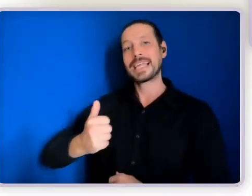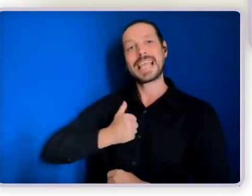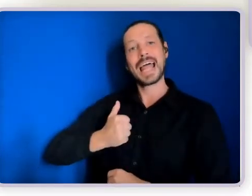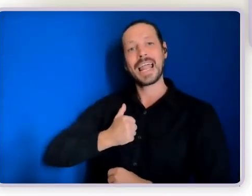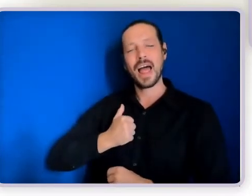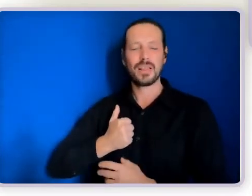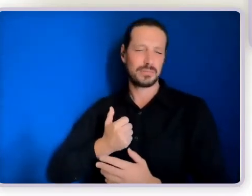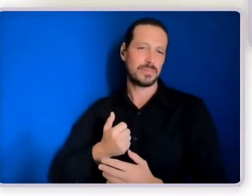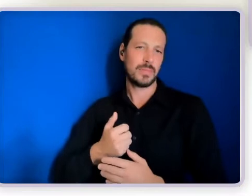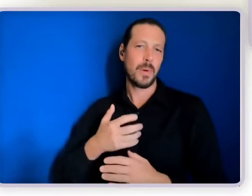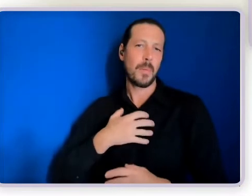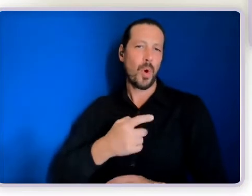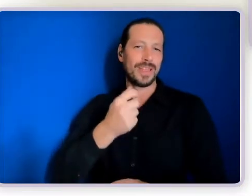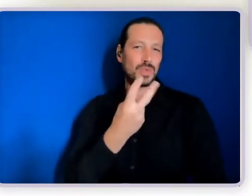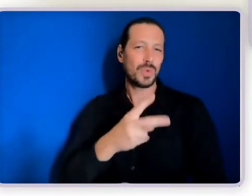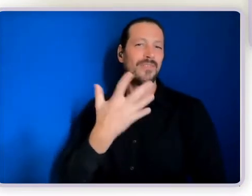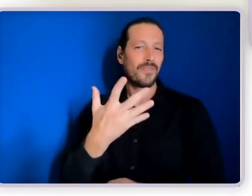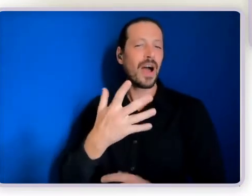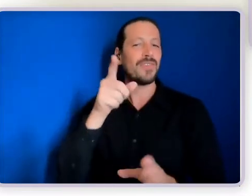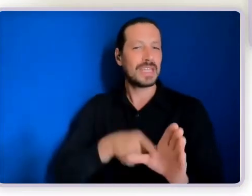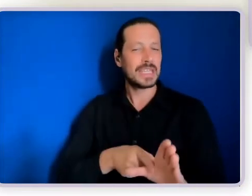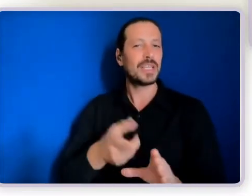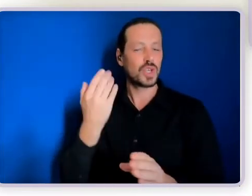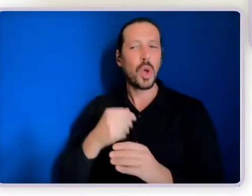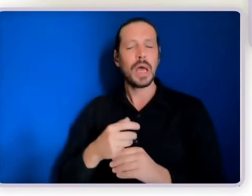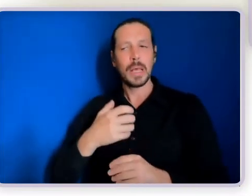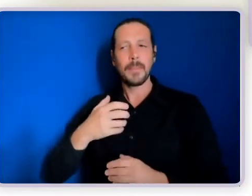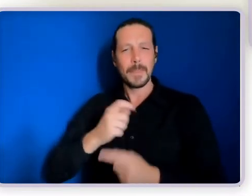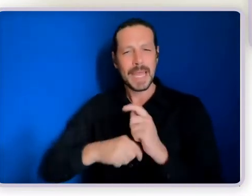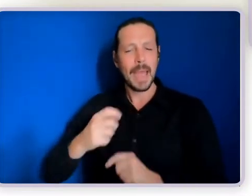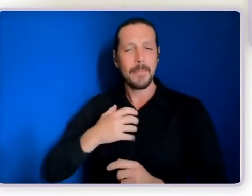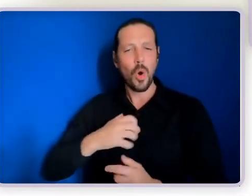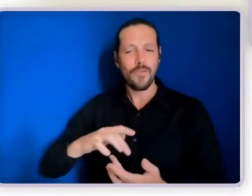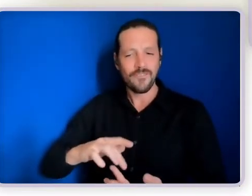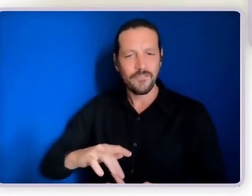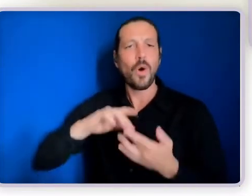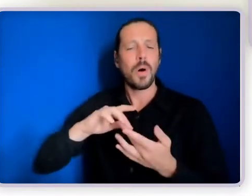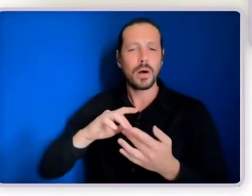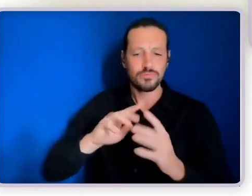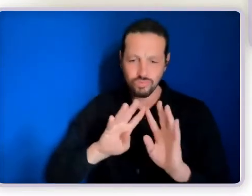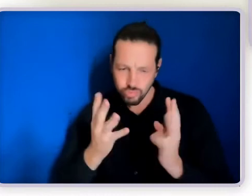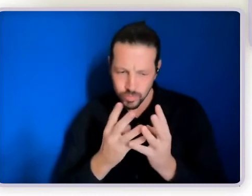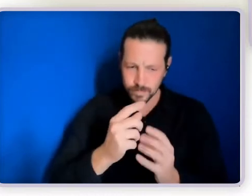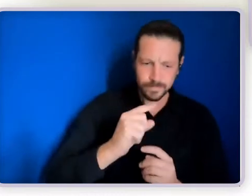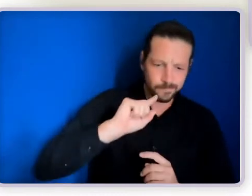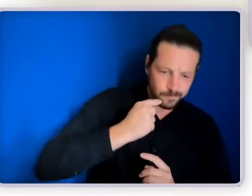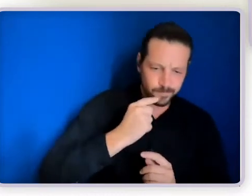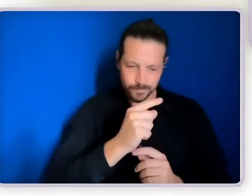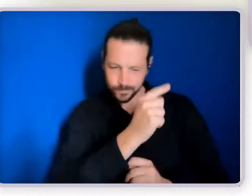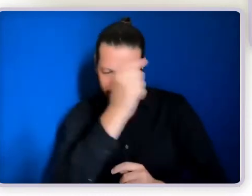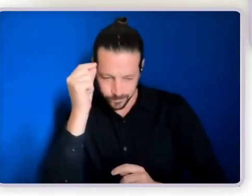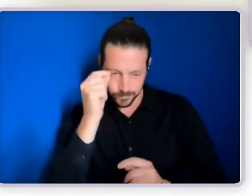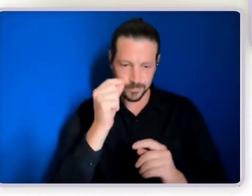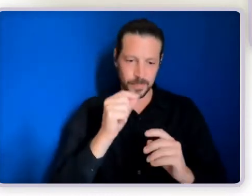formalised a little more and a little more focused then around the intentionality around supporting a person with a disability